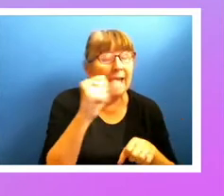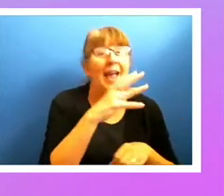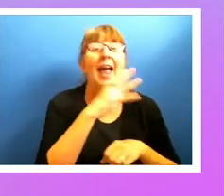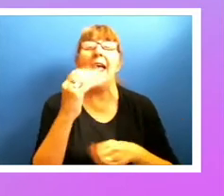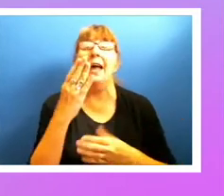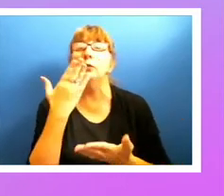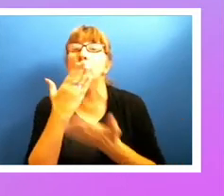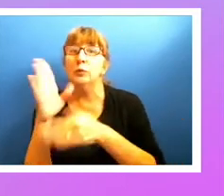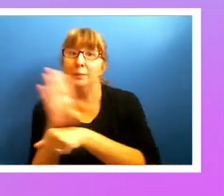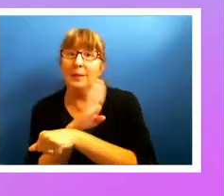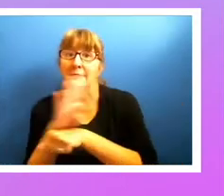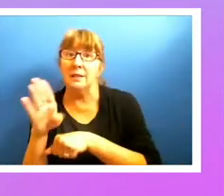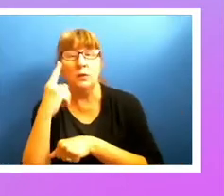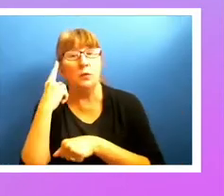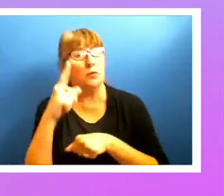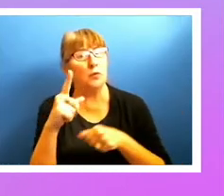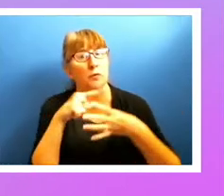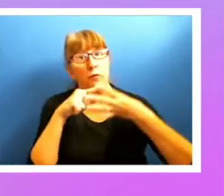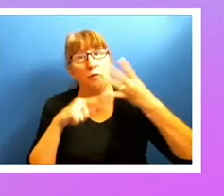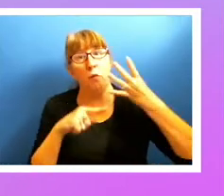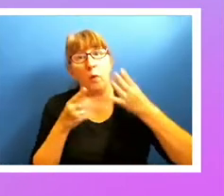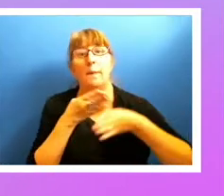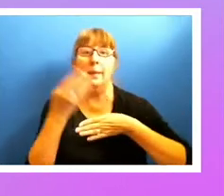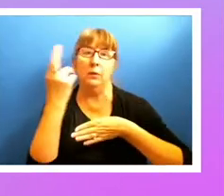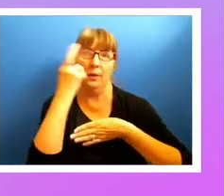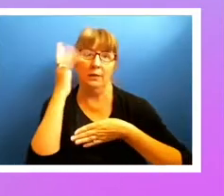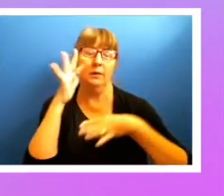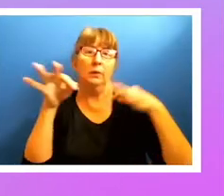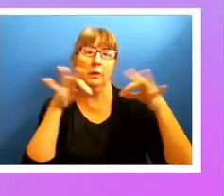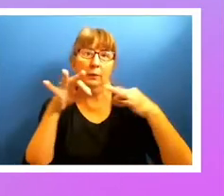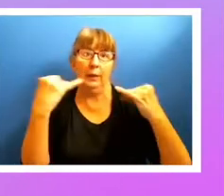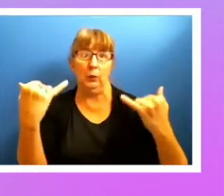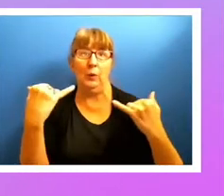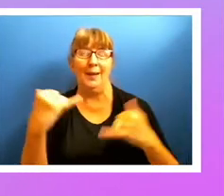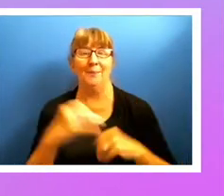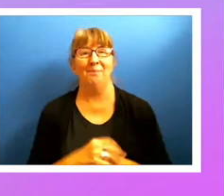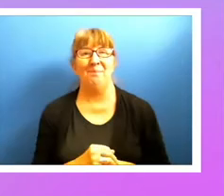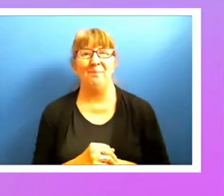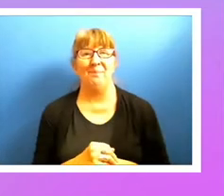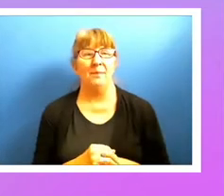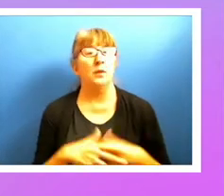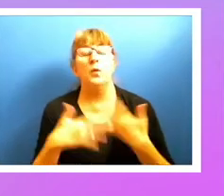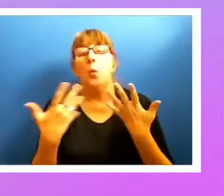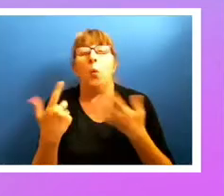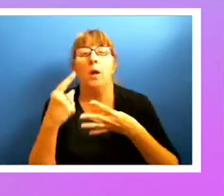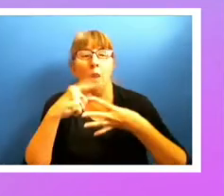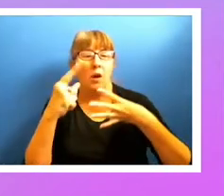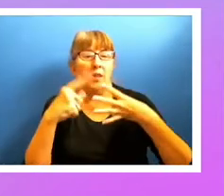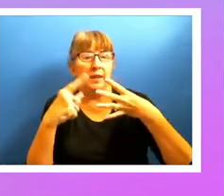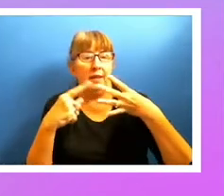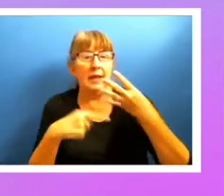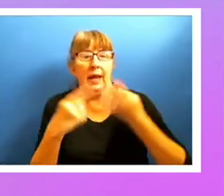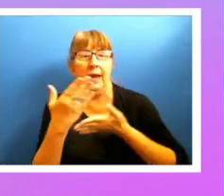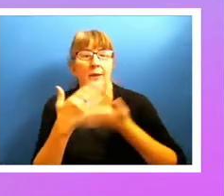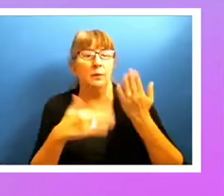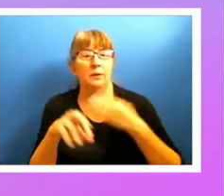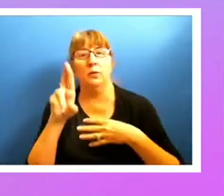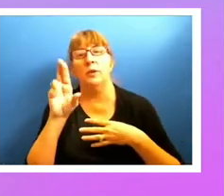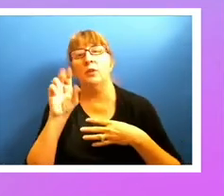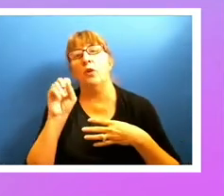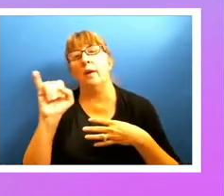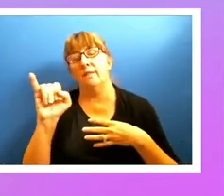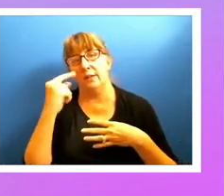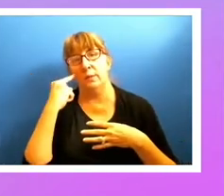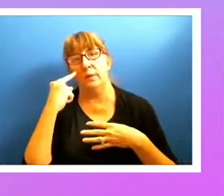business for four main reasons that I'm going to share with you today. So what are the aspects of return on investment